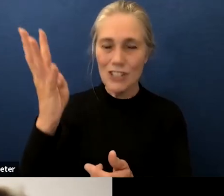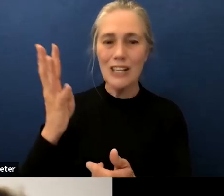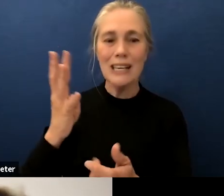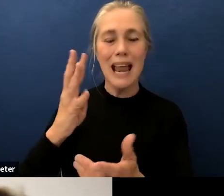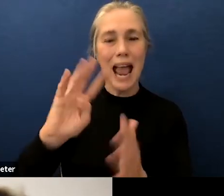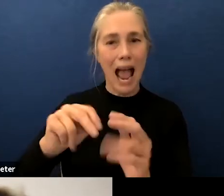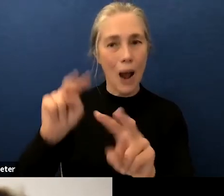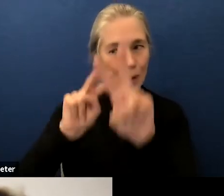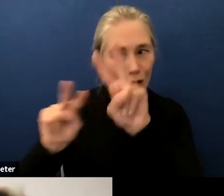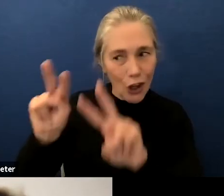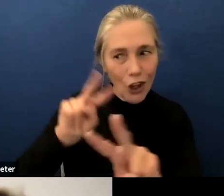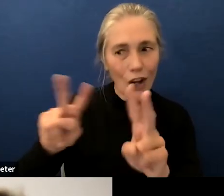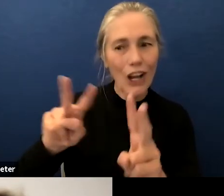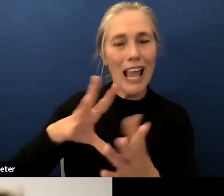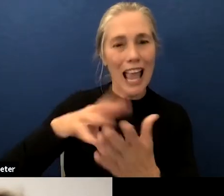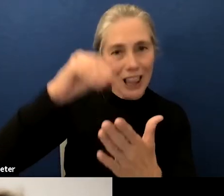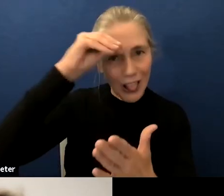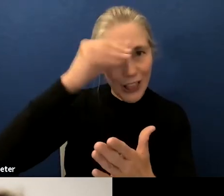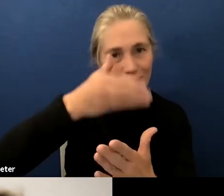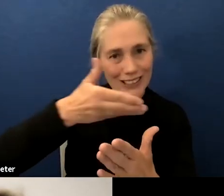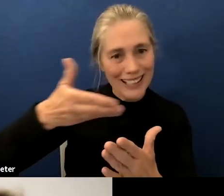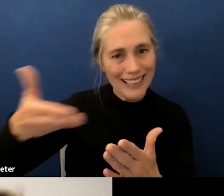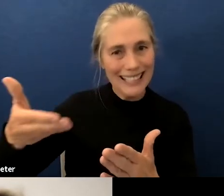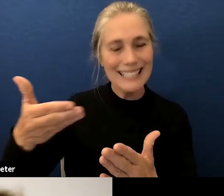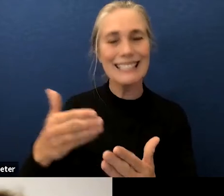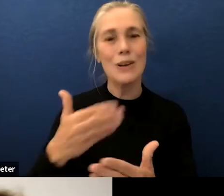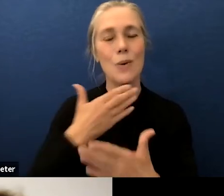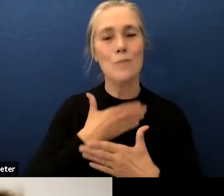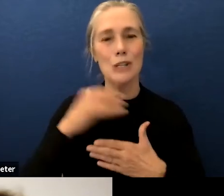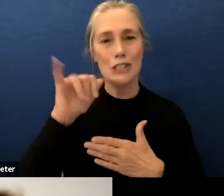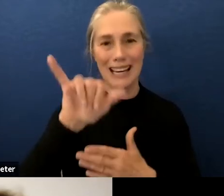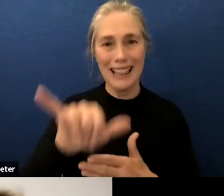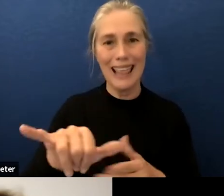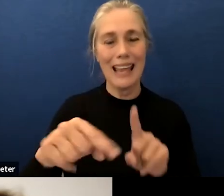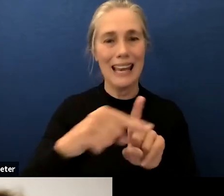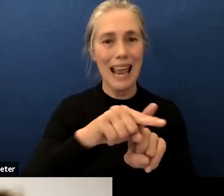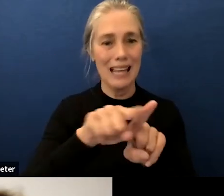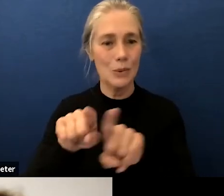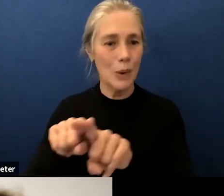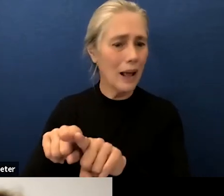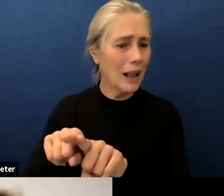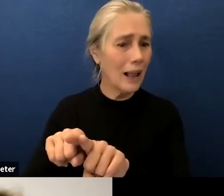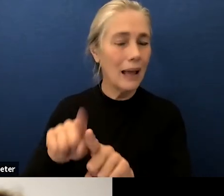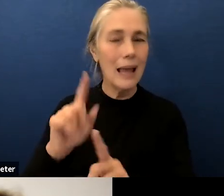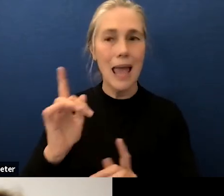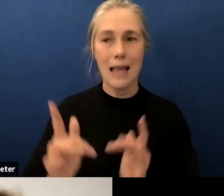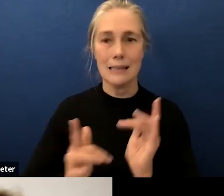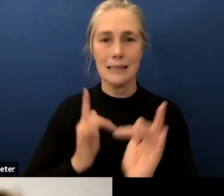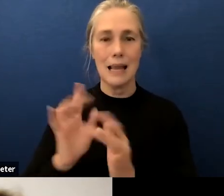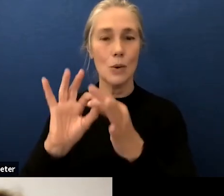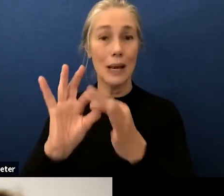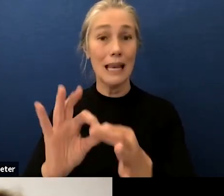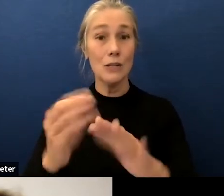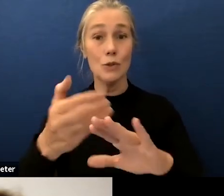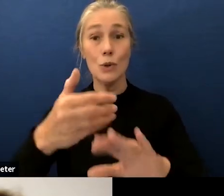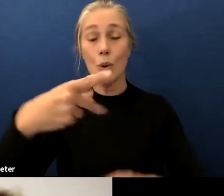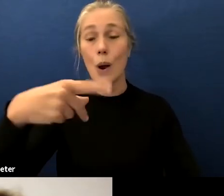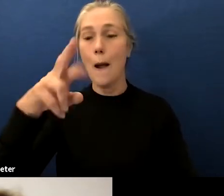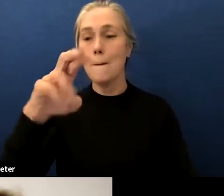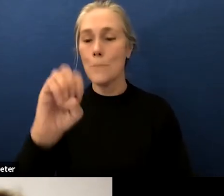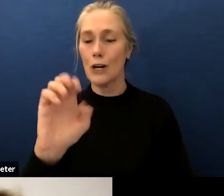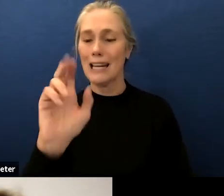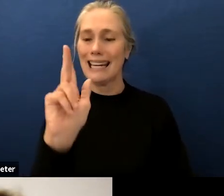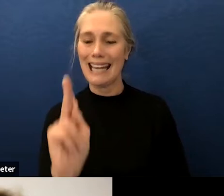learn things so much appreciated for the things that they're doing there as well i'm also really excited about the pre-k and k